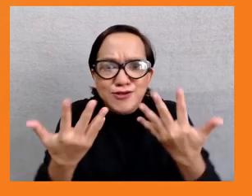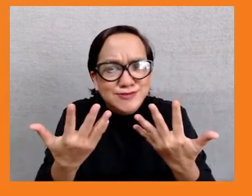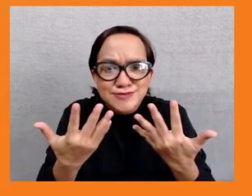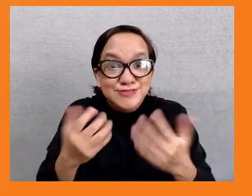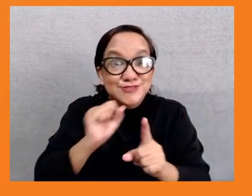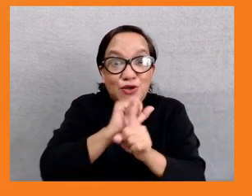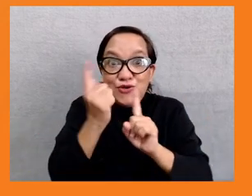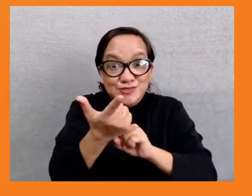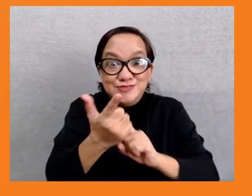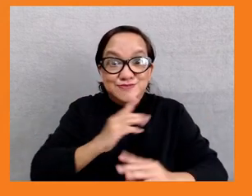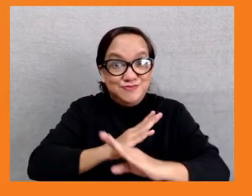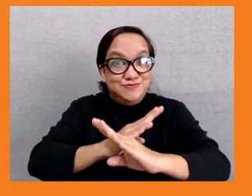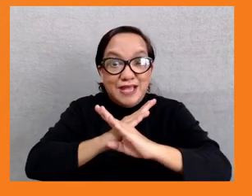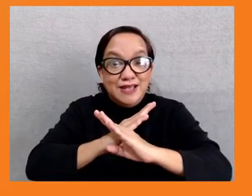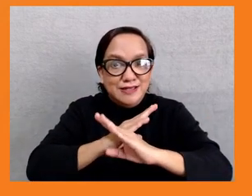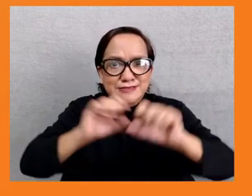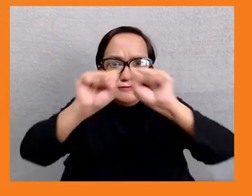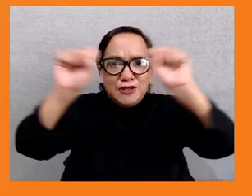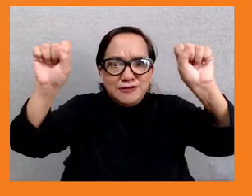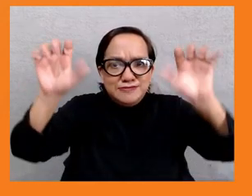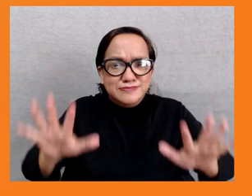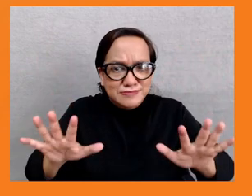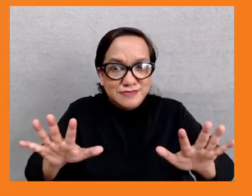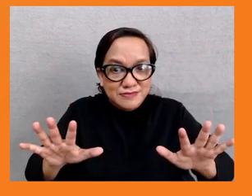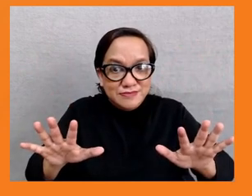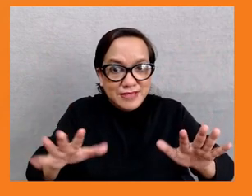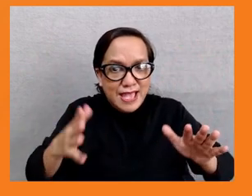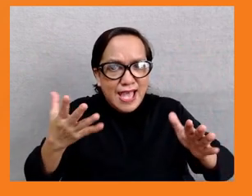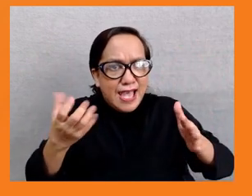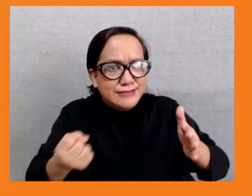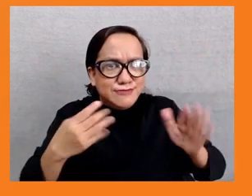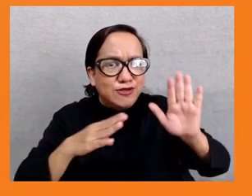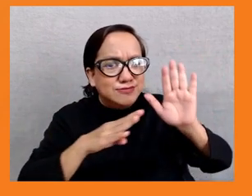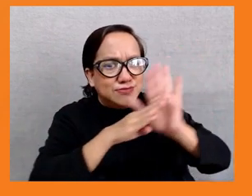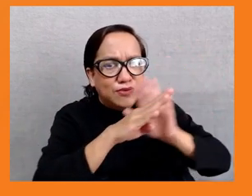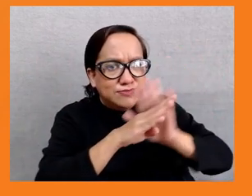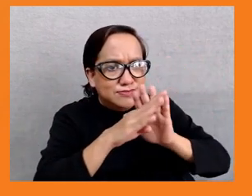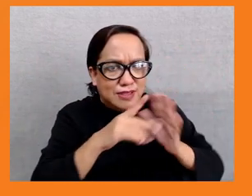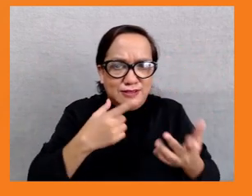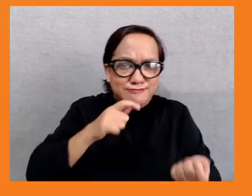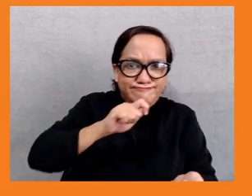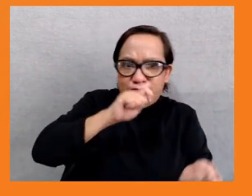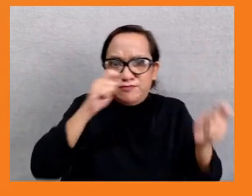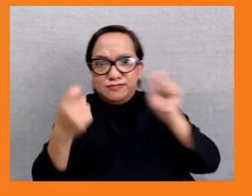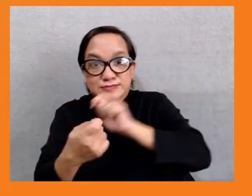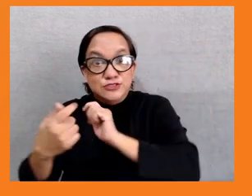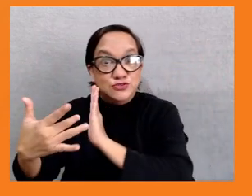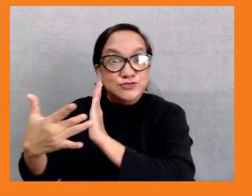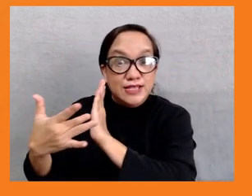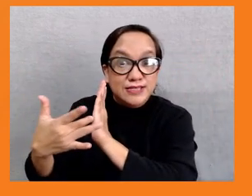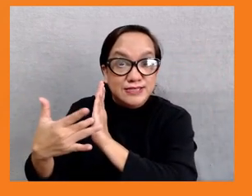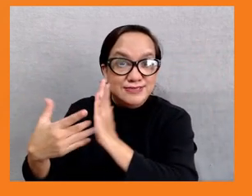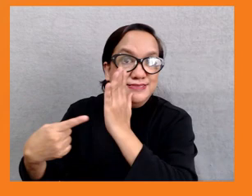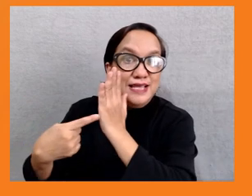especially the design of the programs, digitalization to improve targeting, etc. And we're working with a number of different